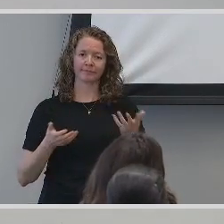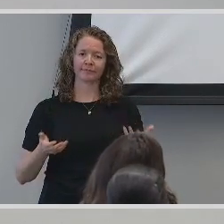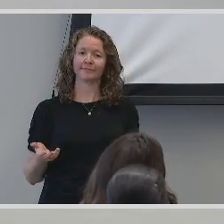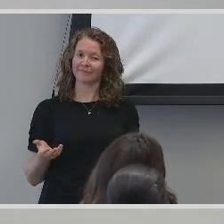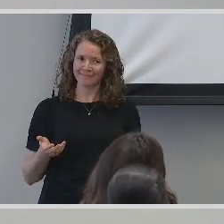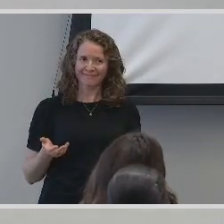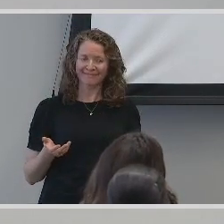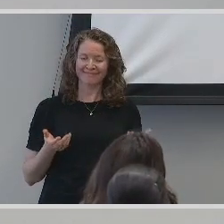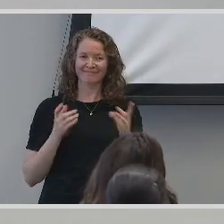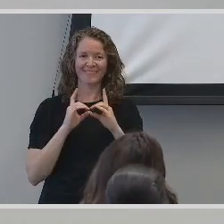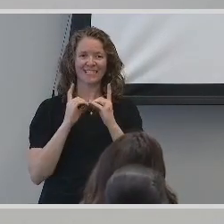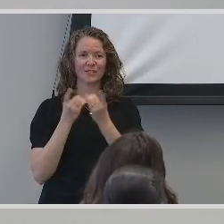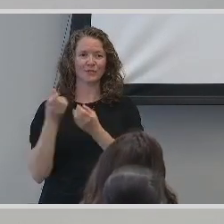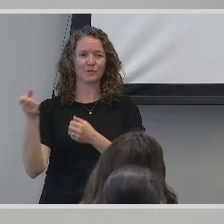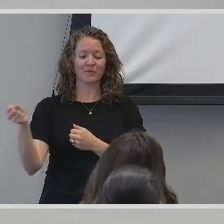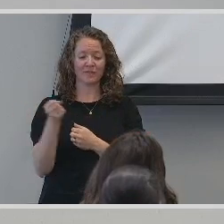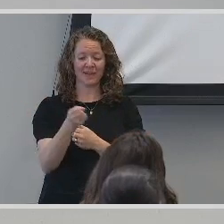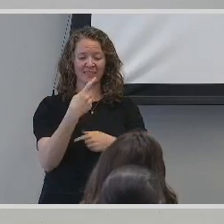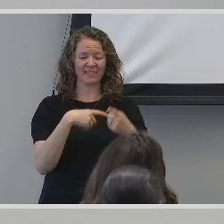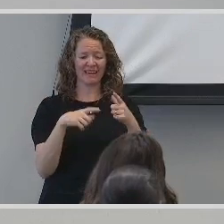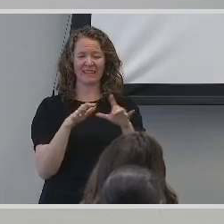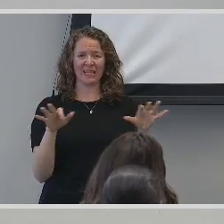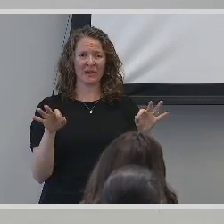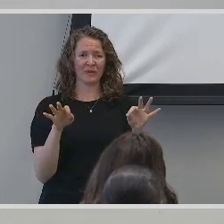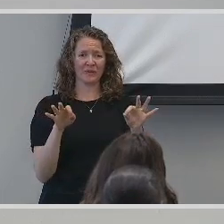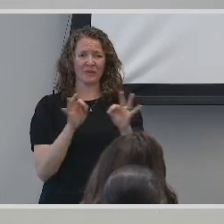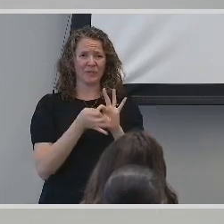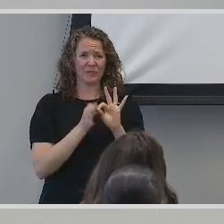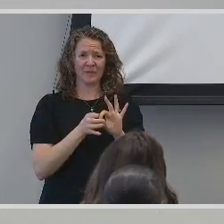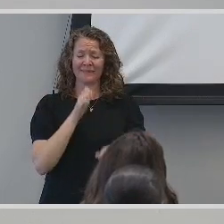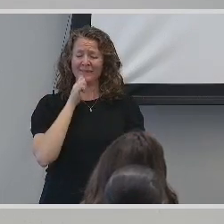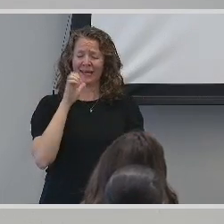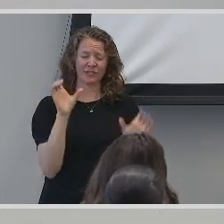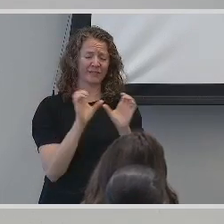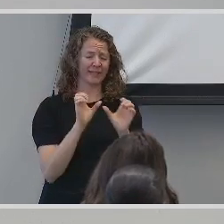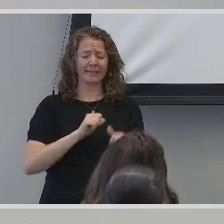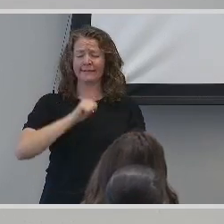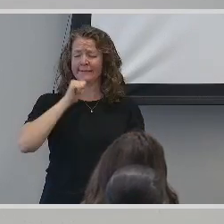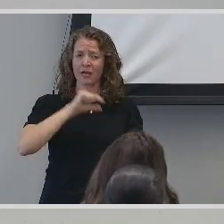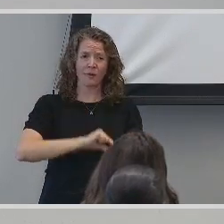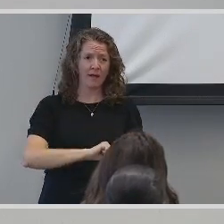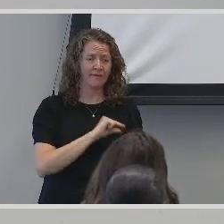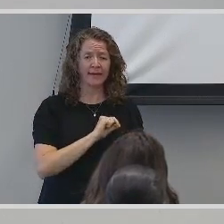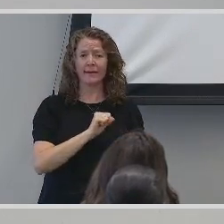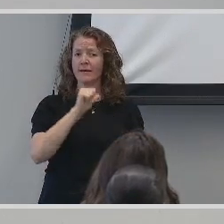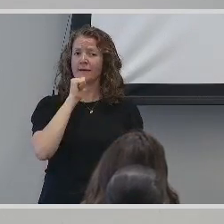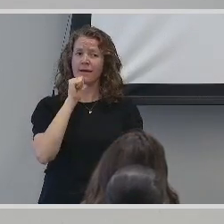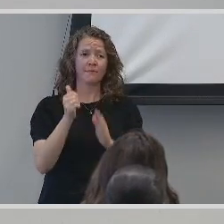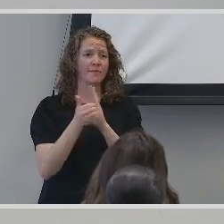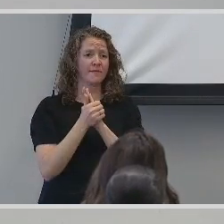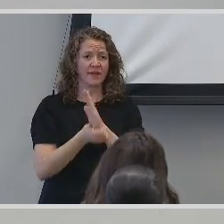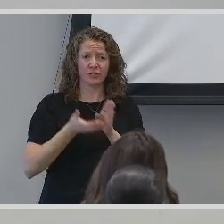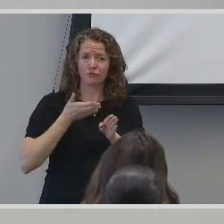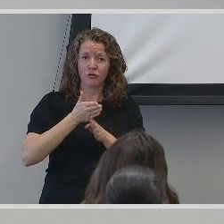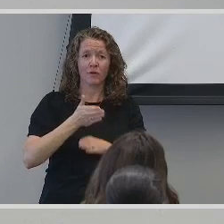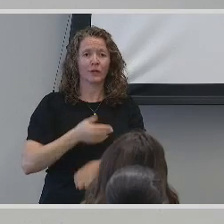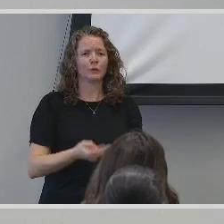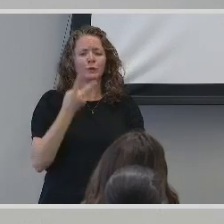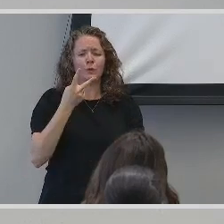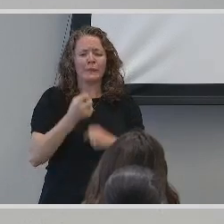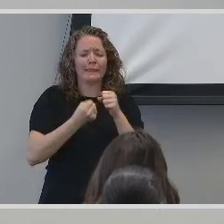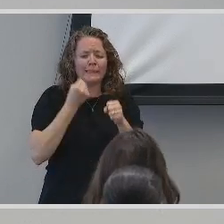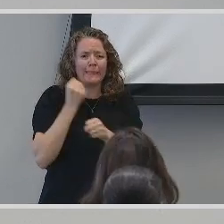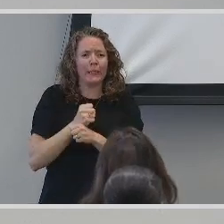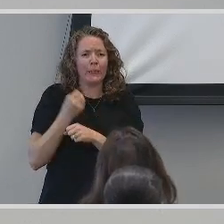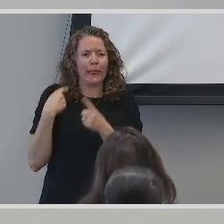district provided a sign language interpreter who was not certified or qualified, unprofessional, and had only completed two years of coursework.